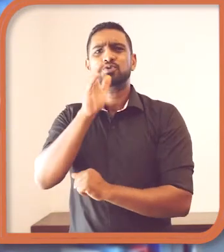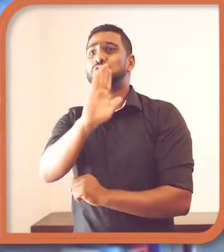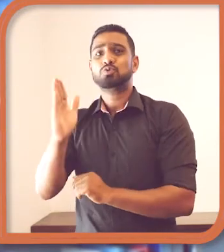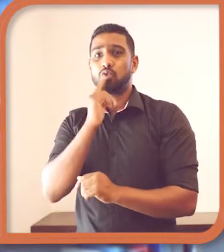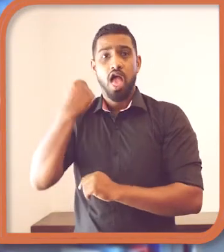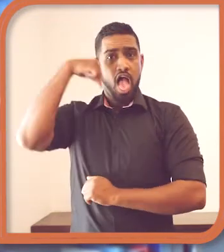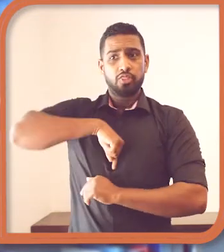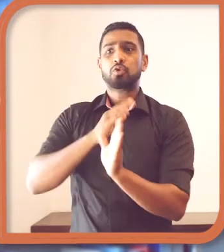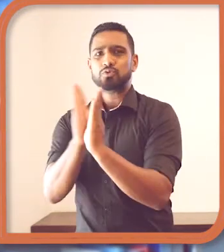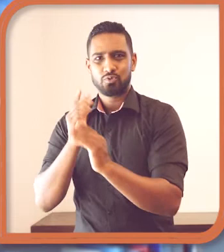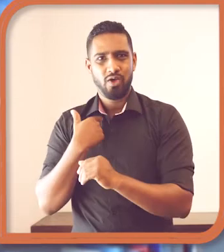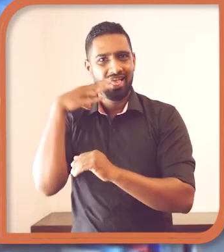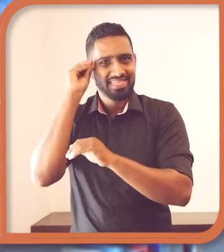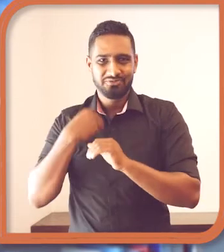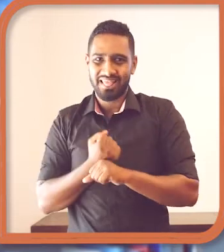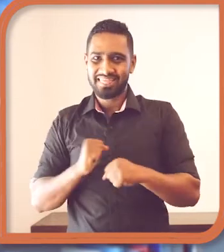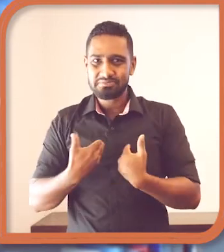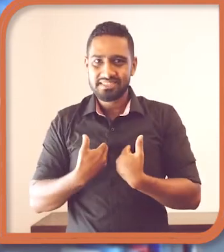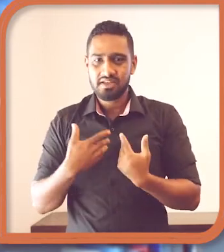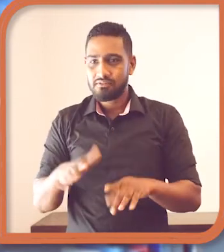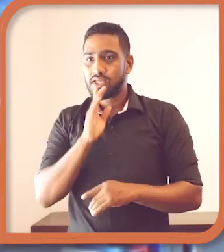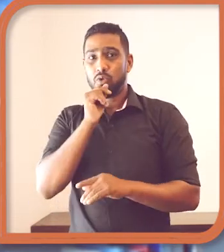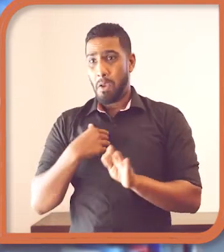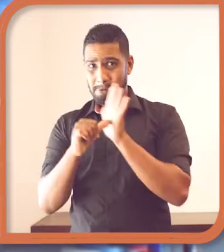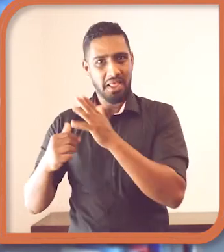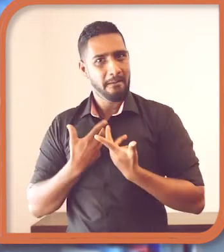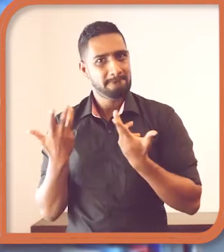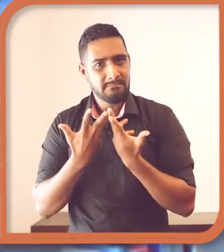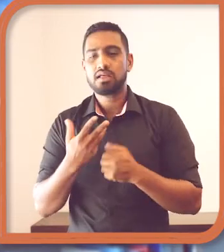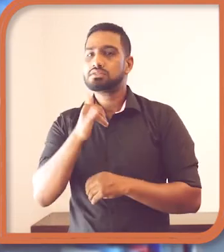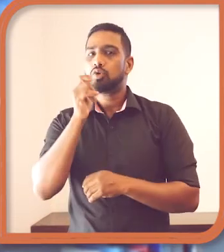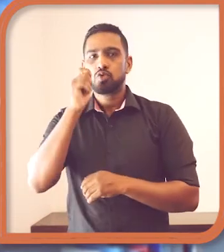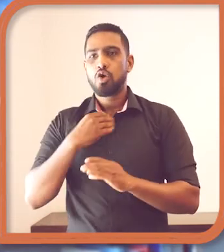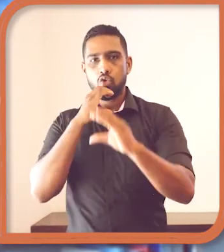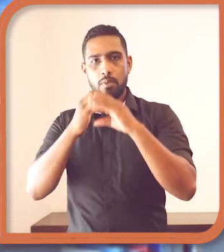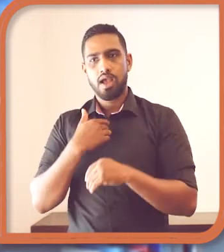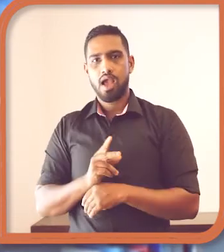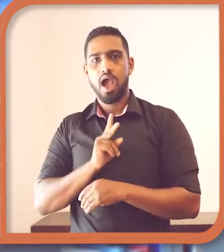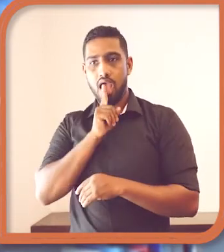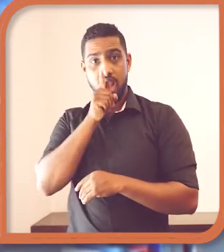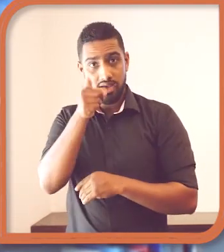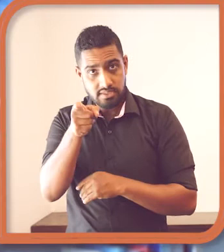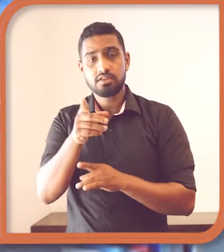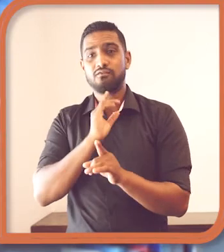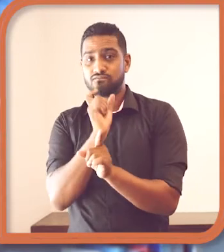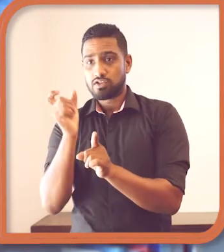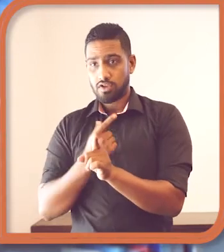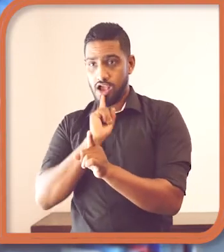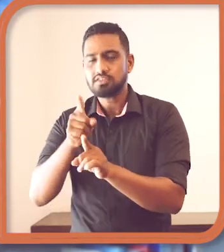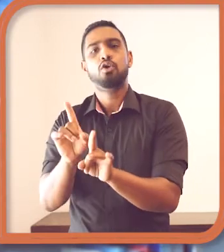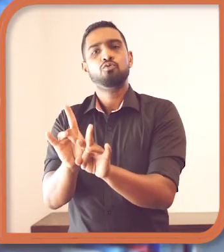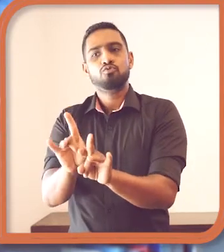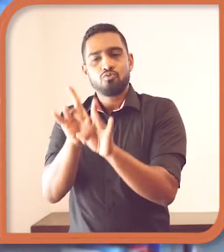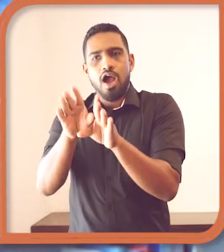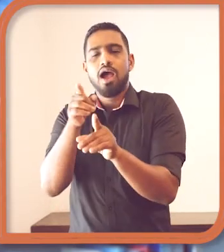on in their mind, their knowledge, the capacity what they have. So when we deliver things to other people it's like a training.